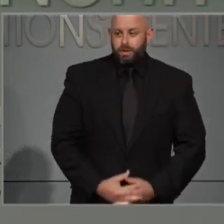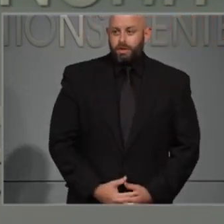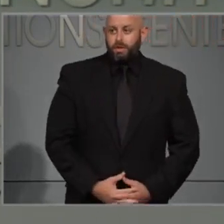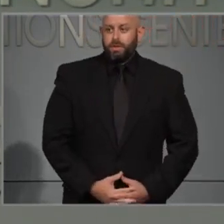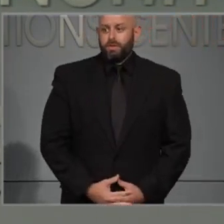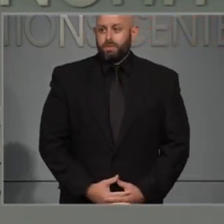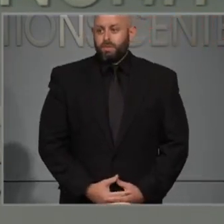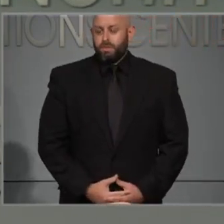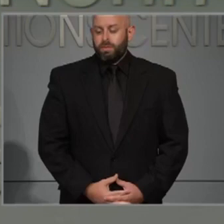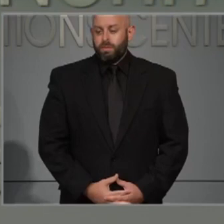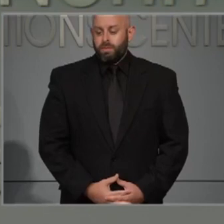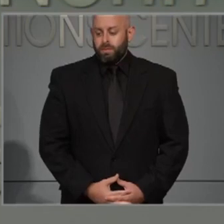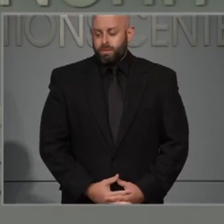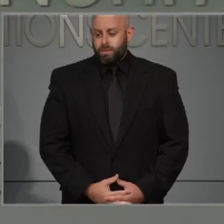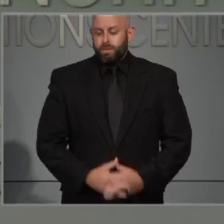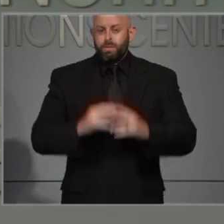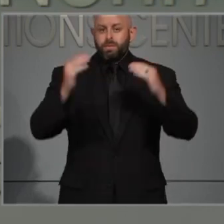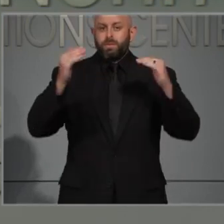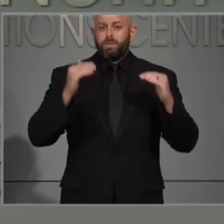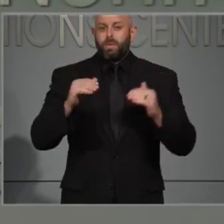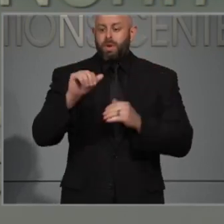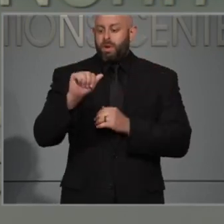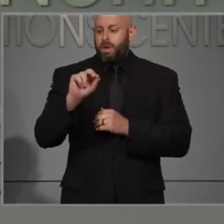Our next question is from Andrea Blanford with ABC11.